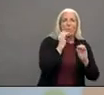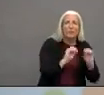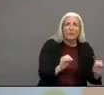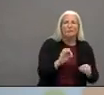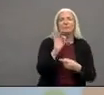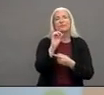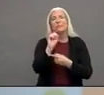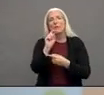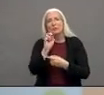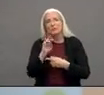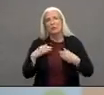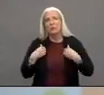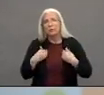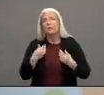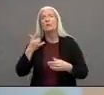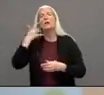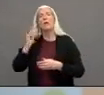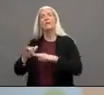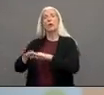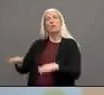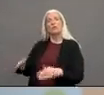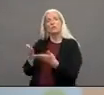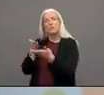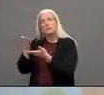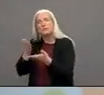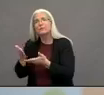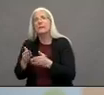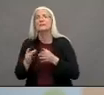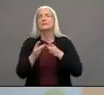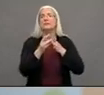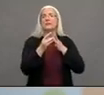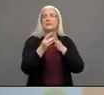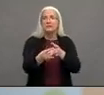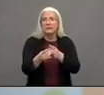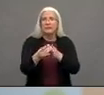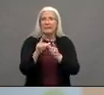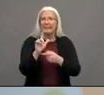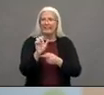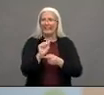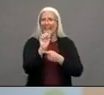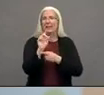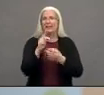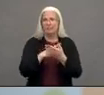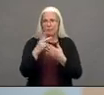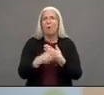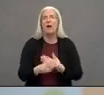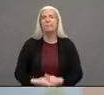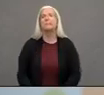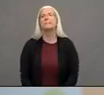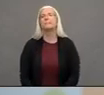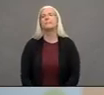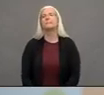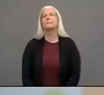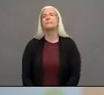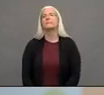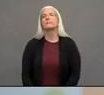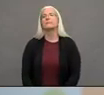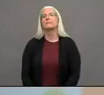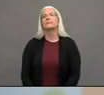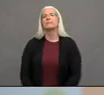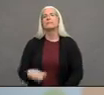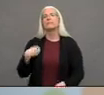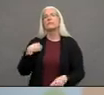program and the child health and disability prevention program we have nurses that provides support and collaboration